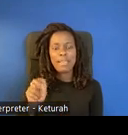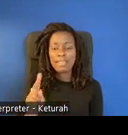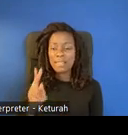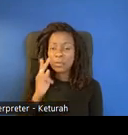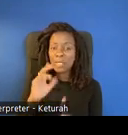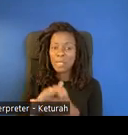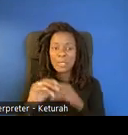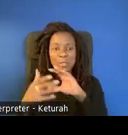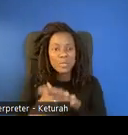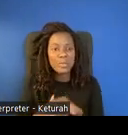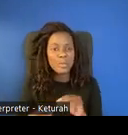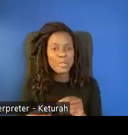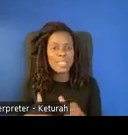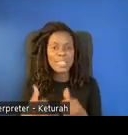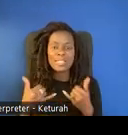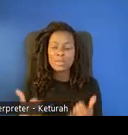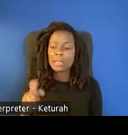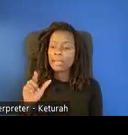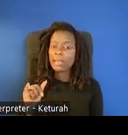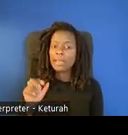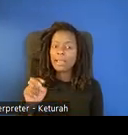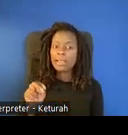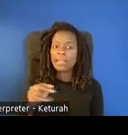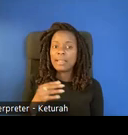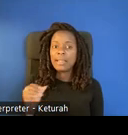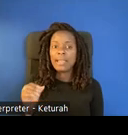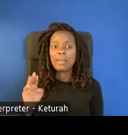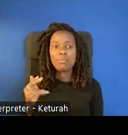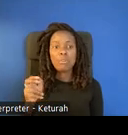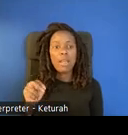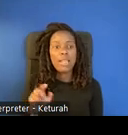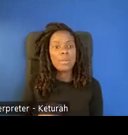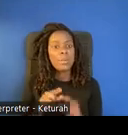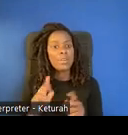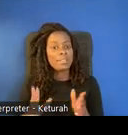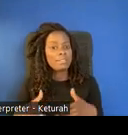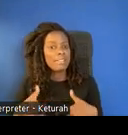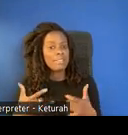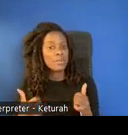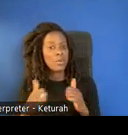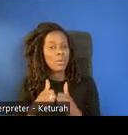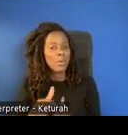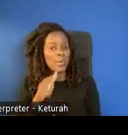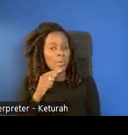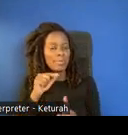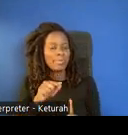Lynn and Brian went on an adventure with Lila, our guide through the story and learned about living and non-living things.